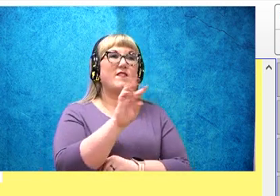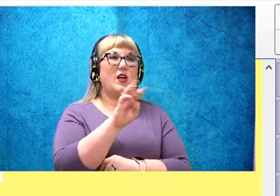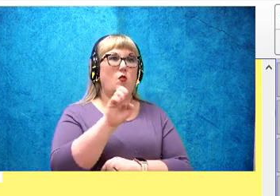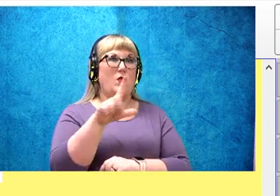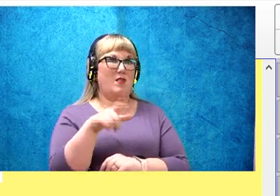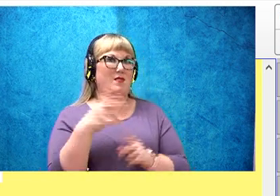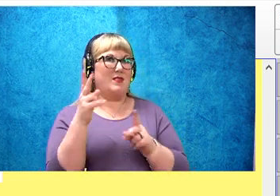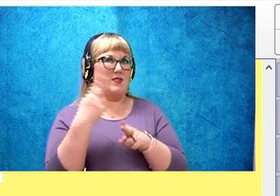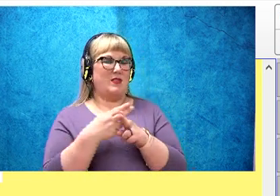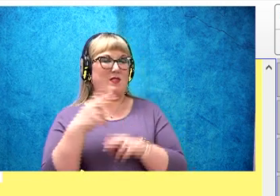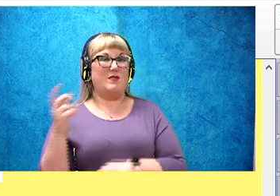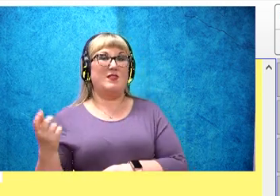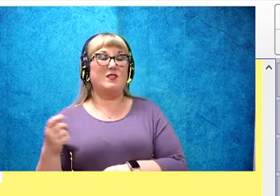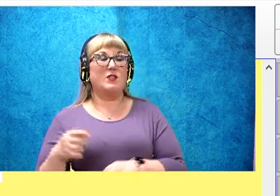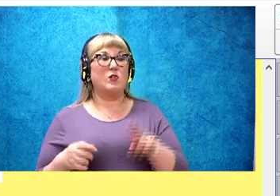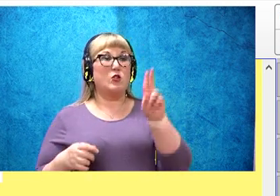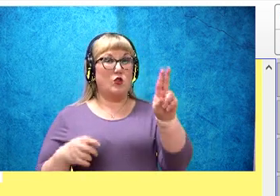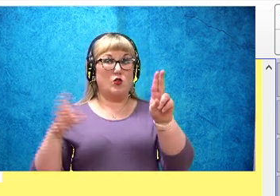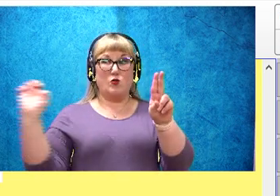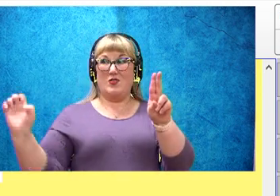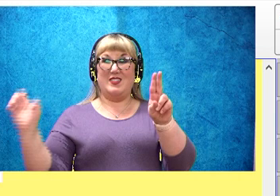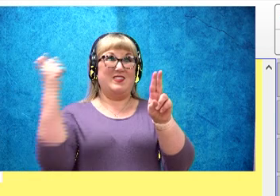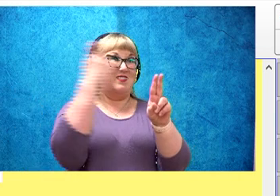Magic E gives U the power.